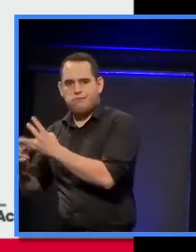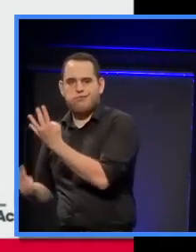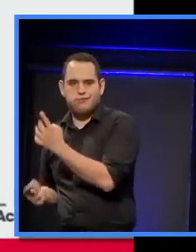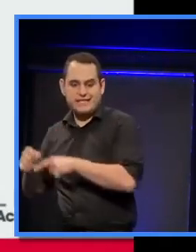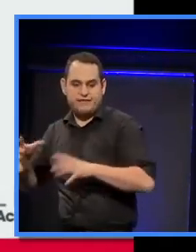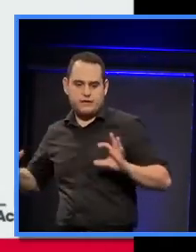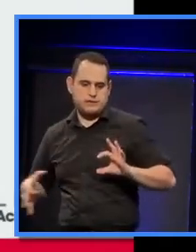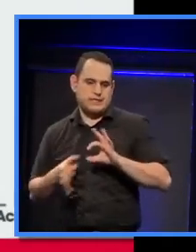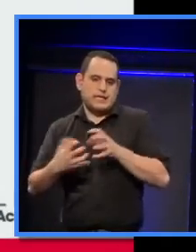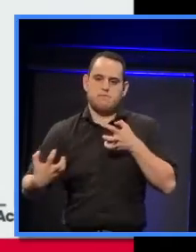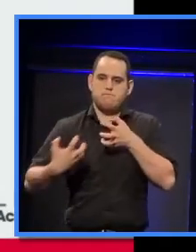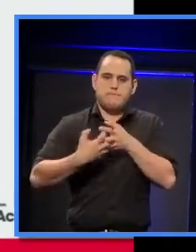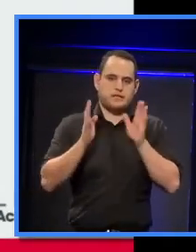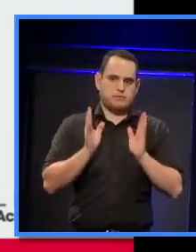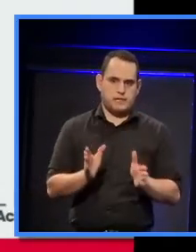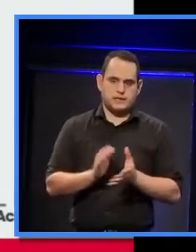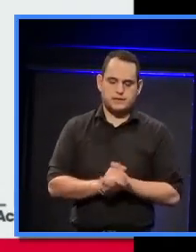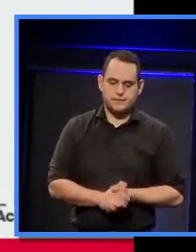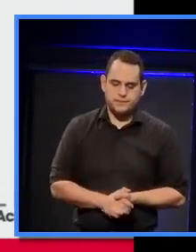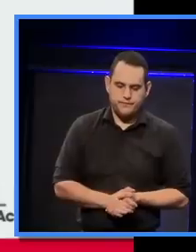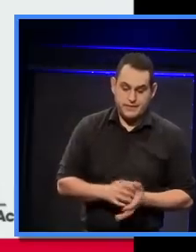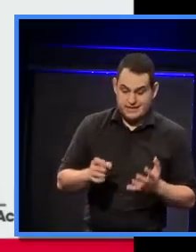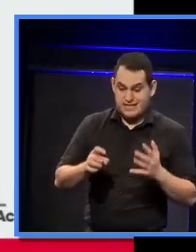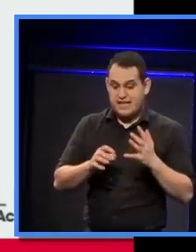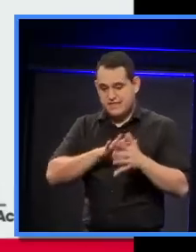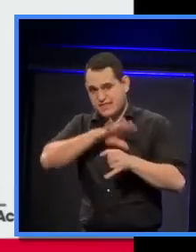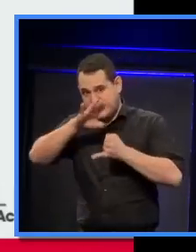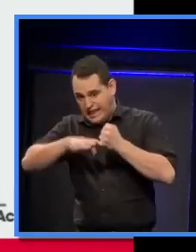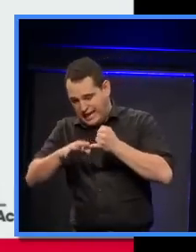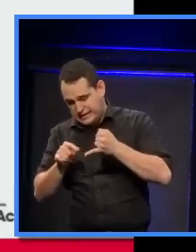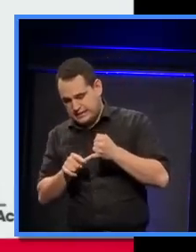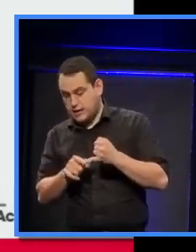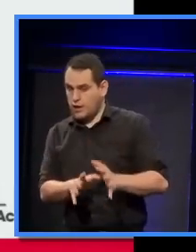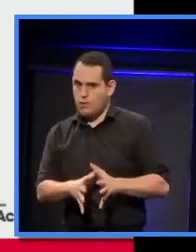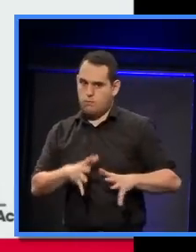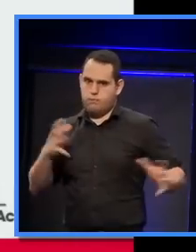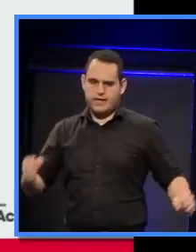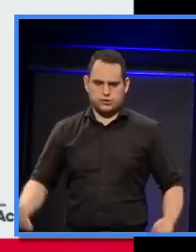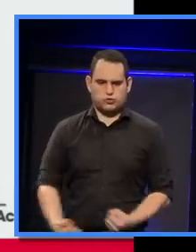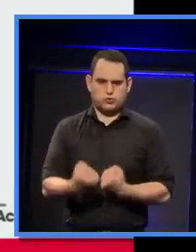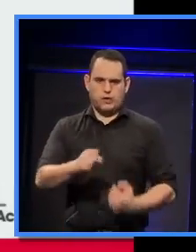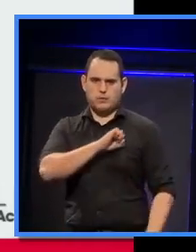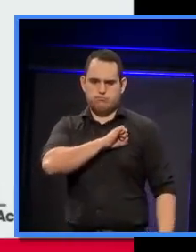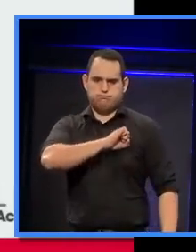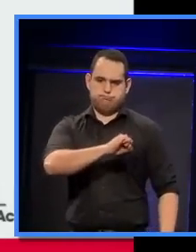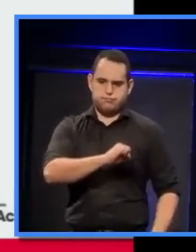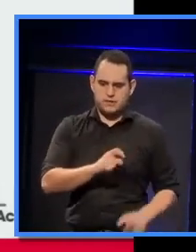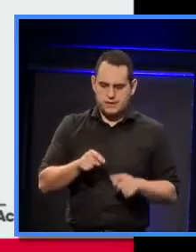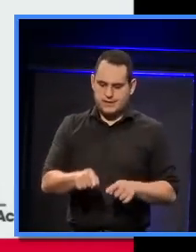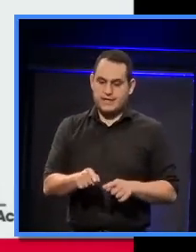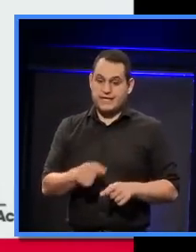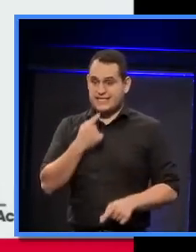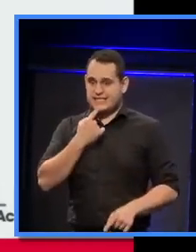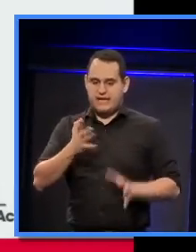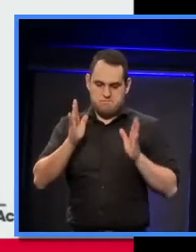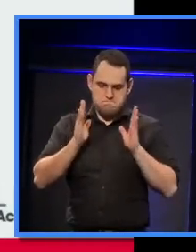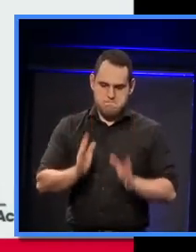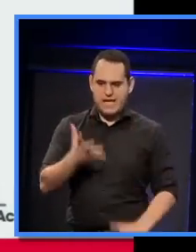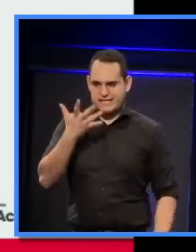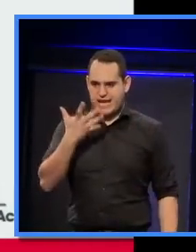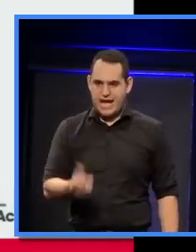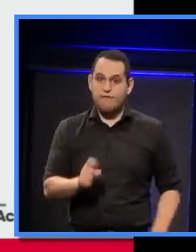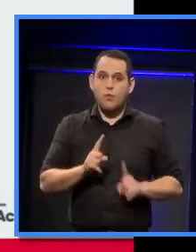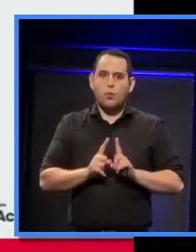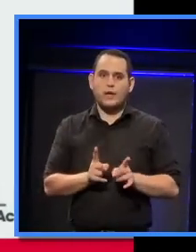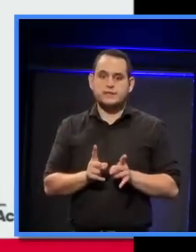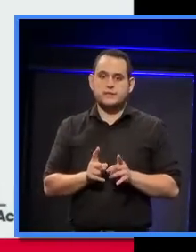And finally, really a quite radical and courageous stand taken by the client who said it has